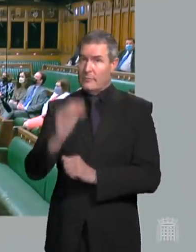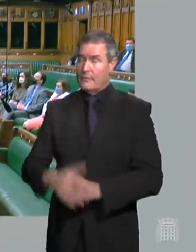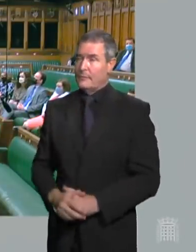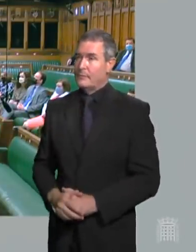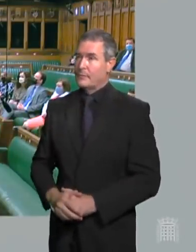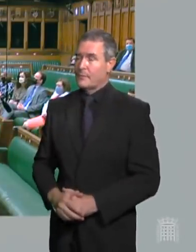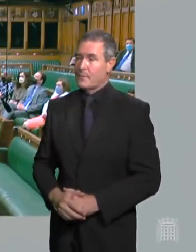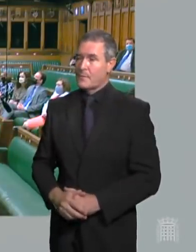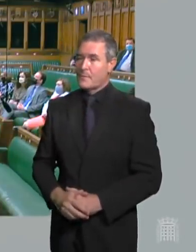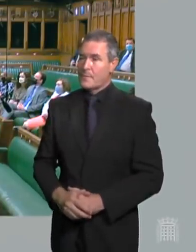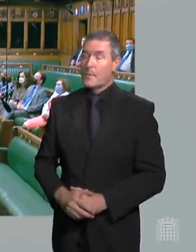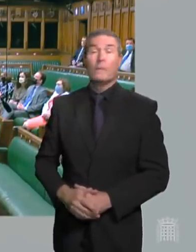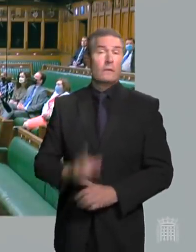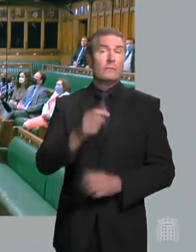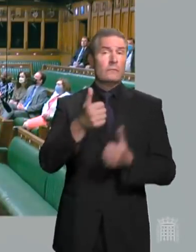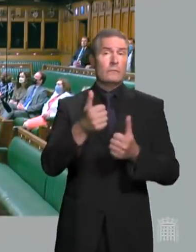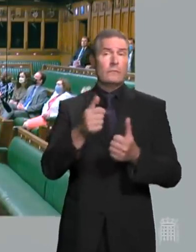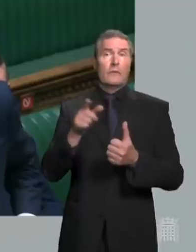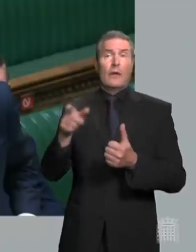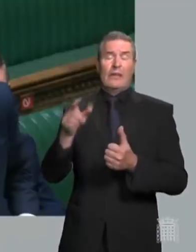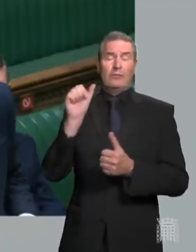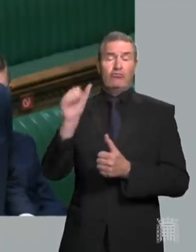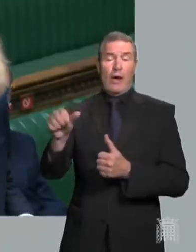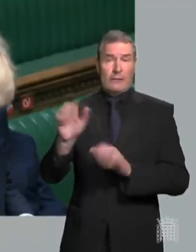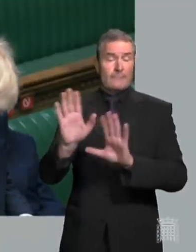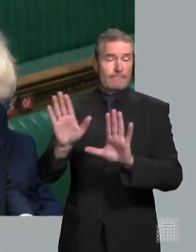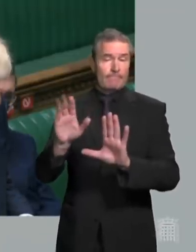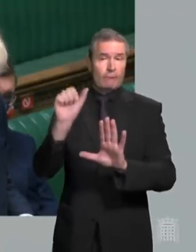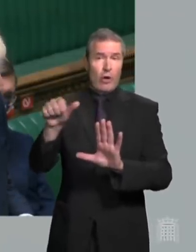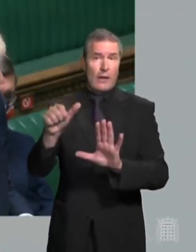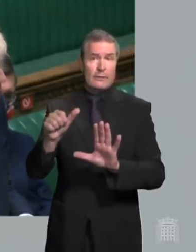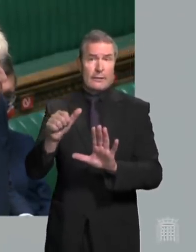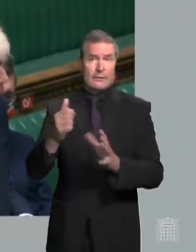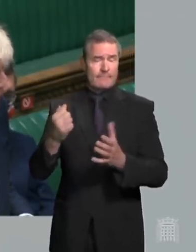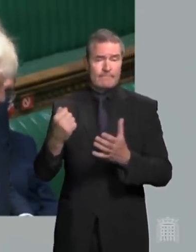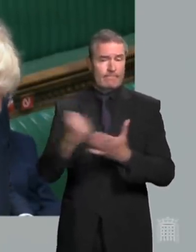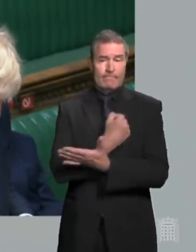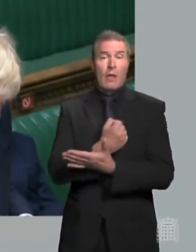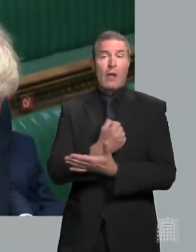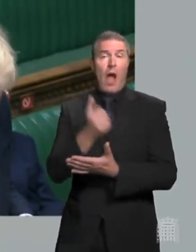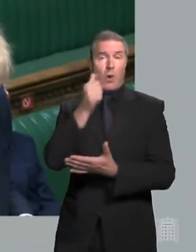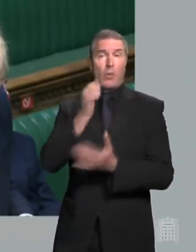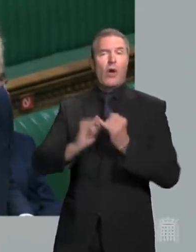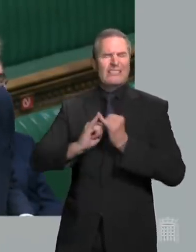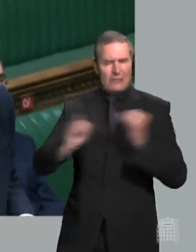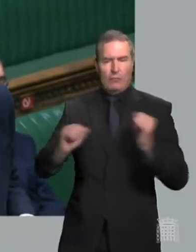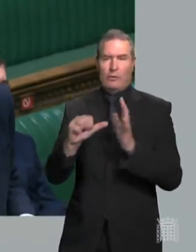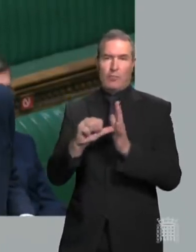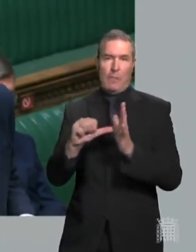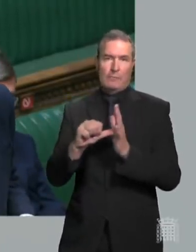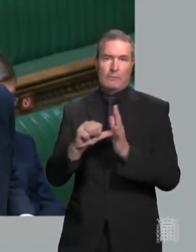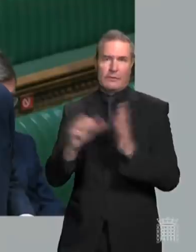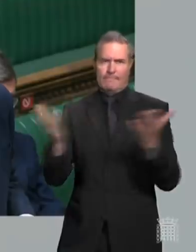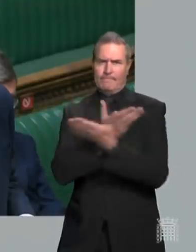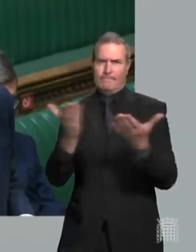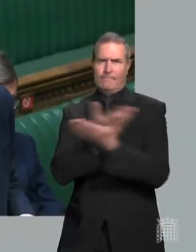my right honourable friend is sadly completely right in his analysis there remain very serious problems in the what